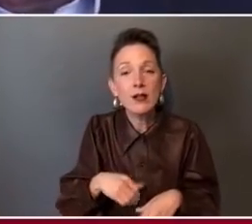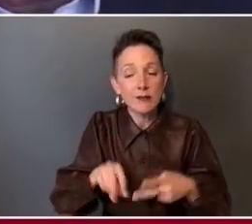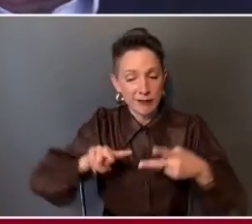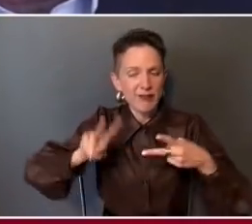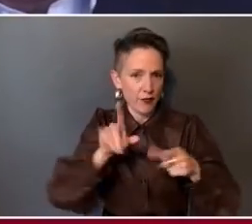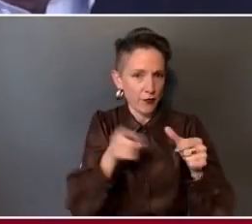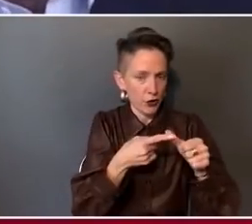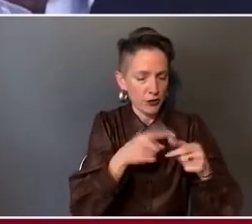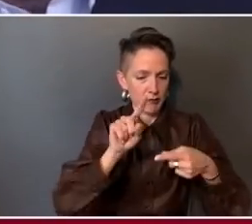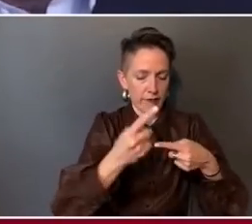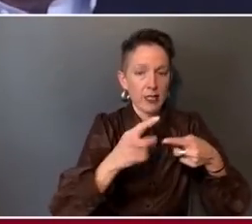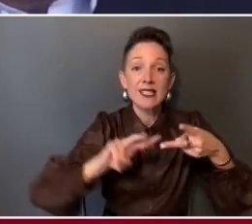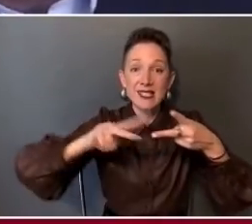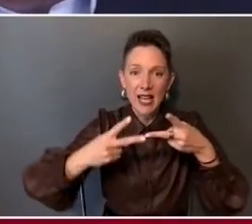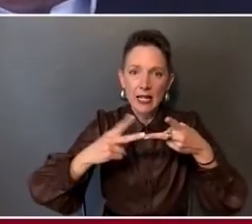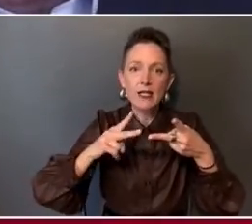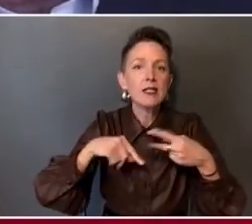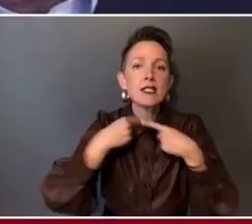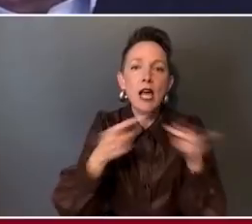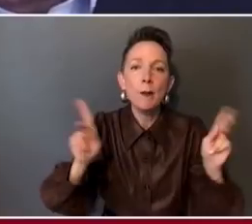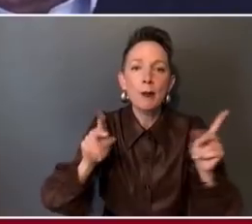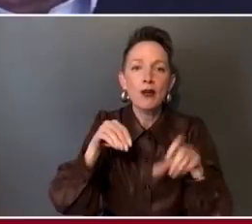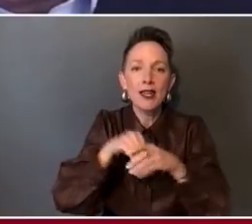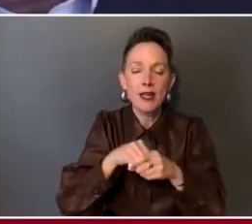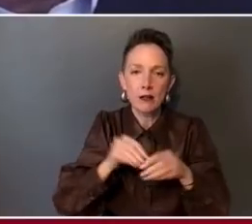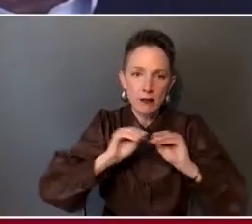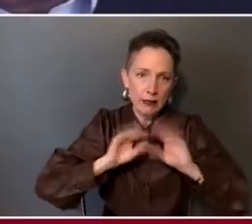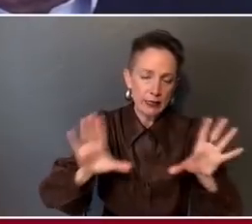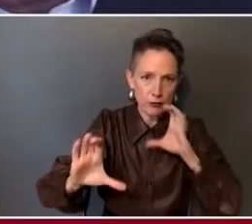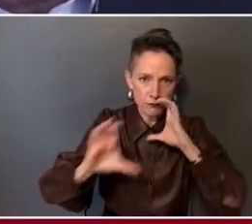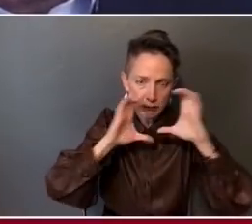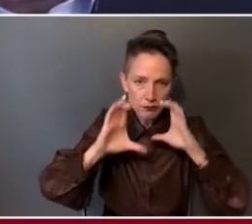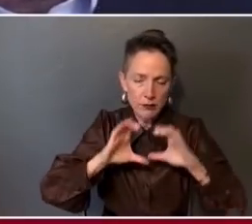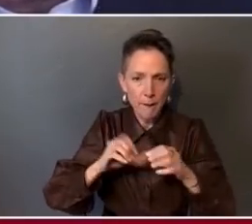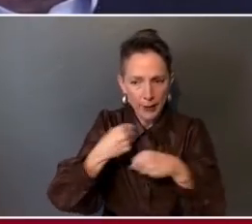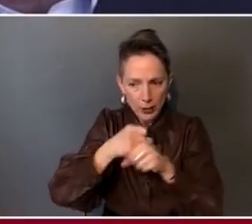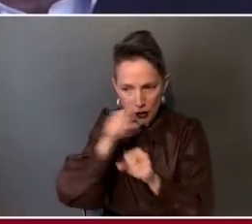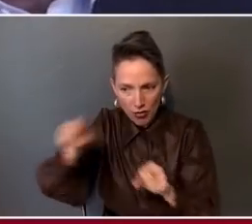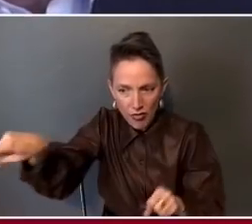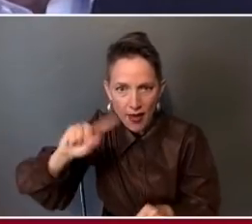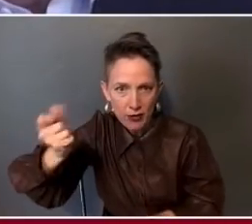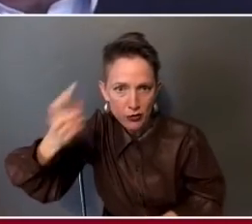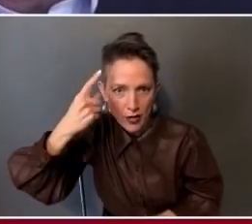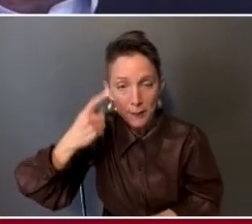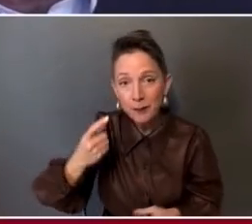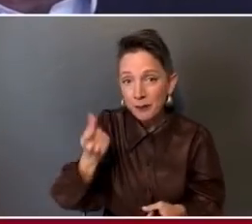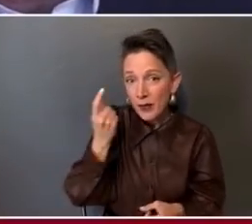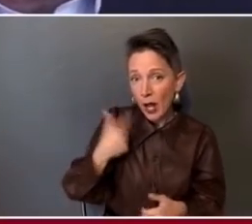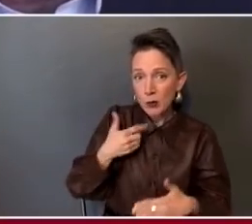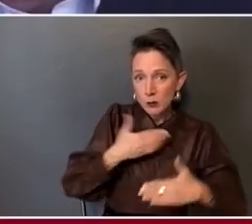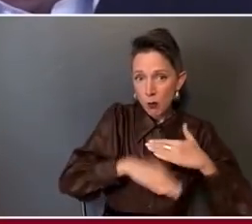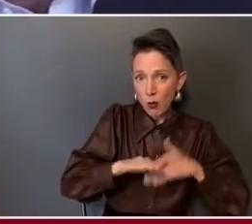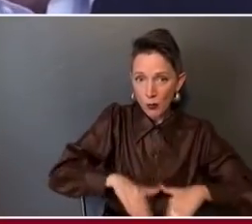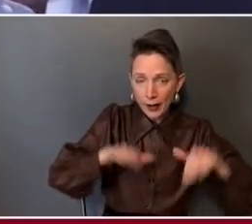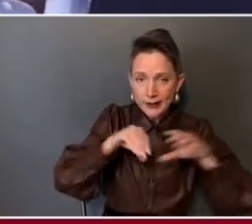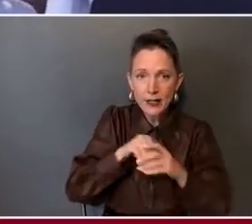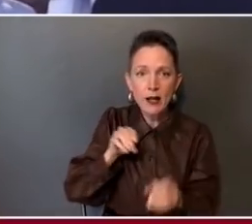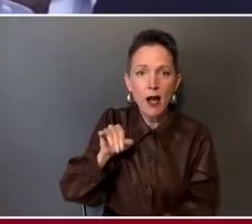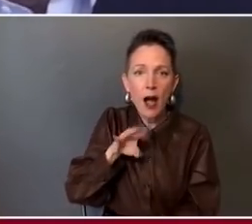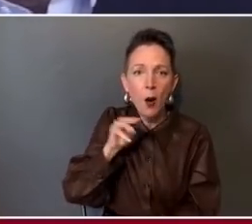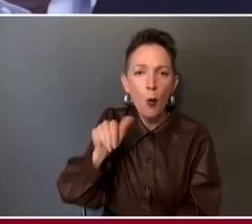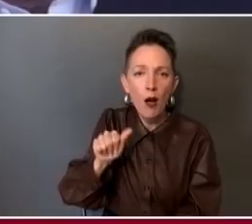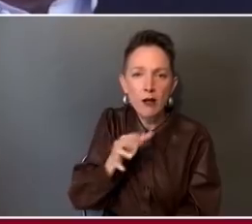understand. You know, this is surely a reflection of my upbringing. You know, I was born and raised in a small Iowa farm town